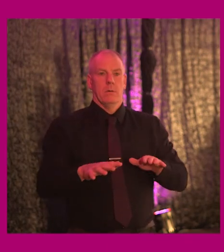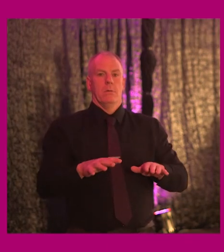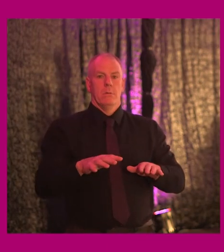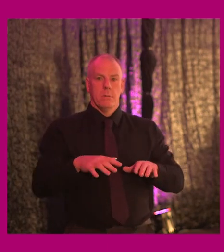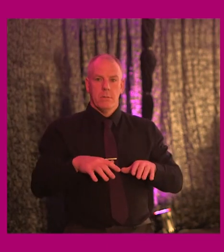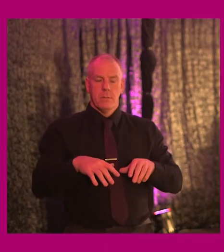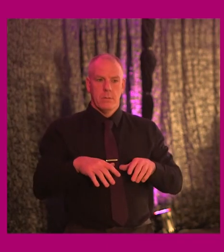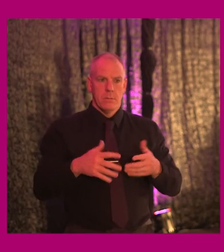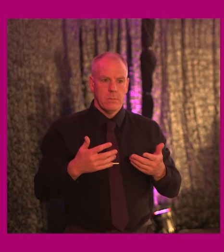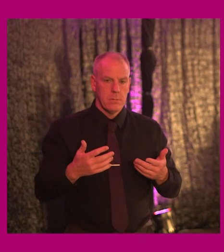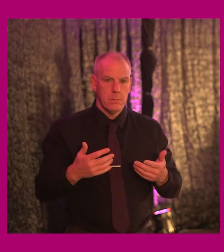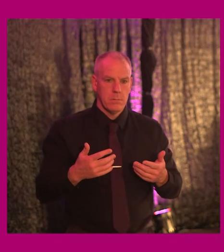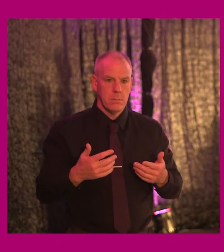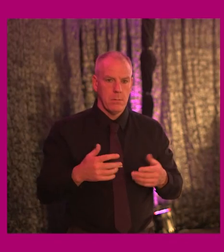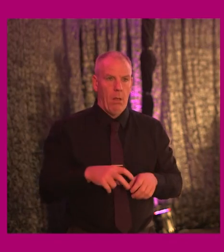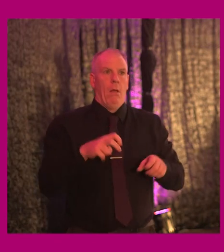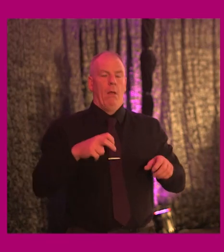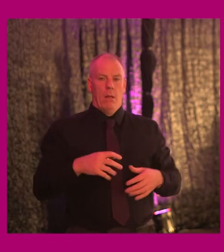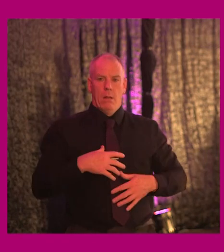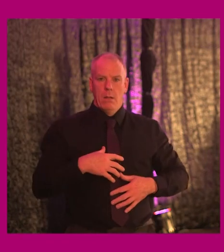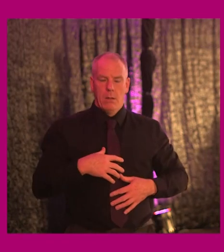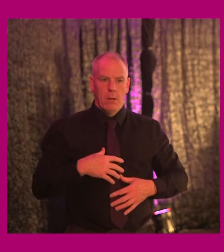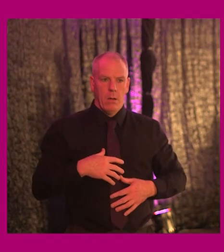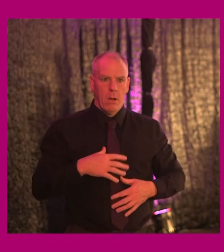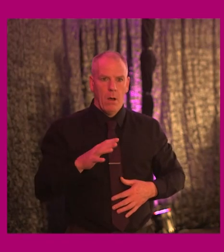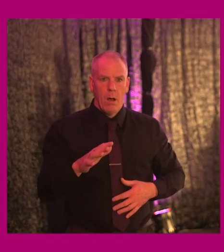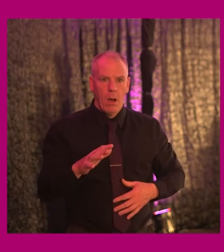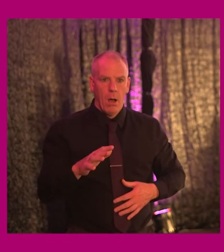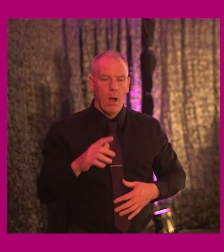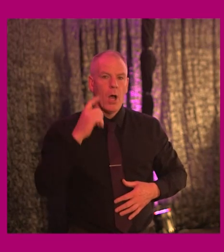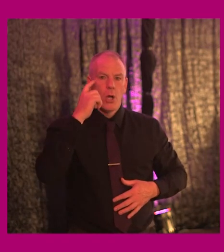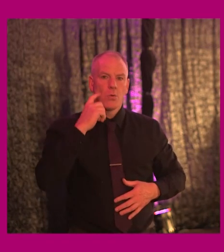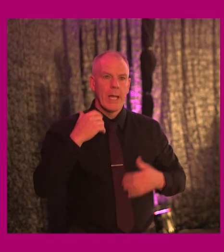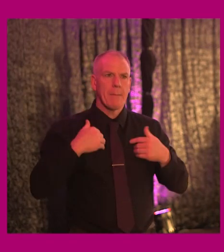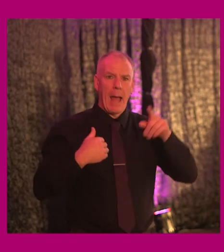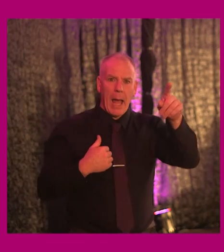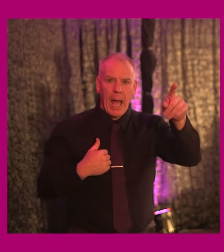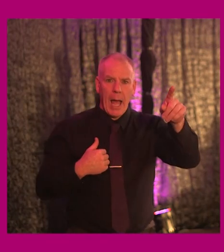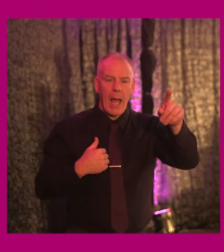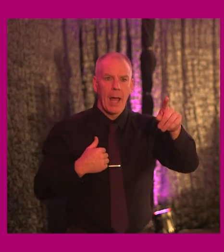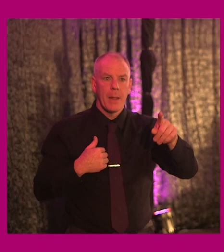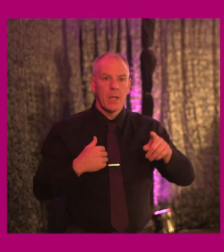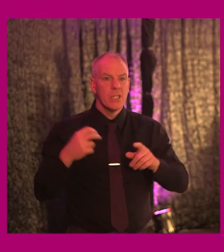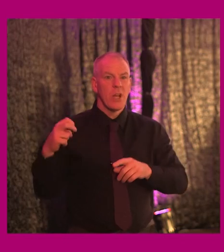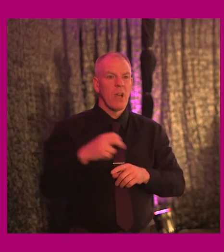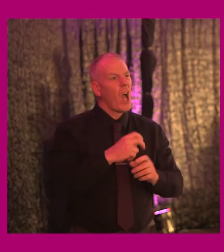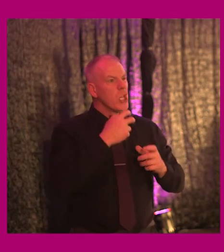speeding bundle. You jump in fright and say, it's the green man. And a moving shout says, shut up, fatty. I'm on